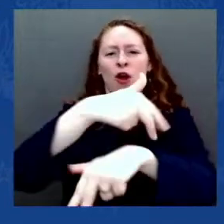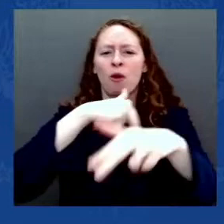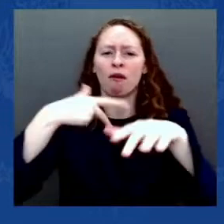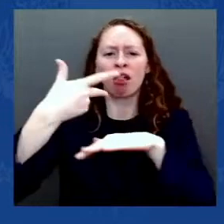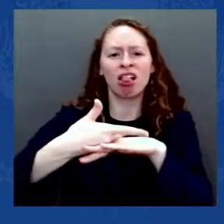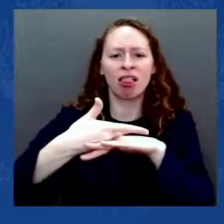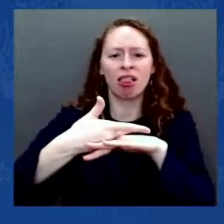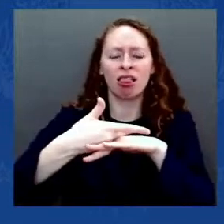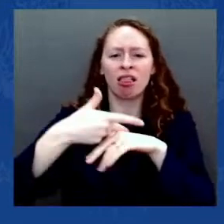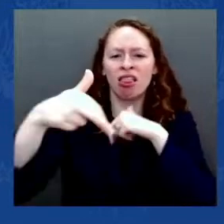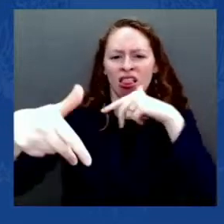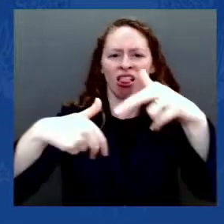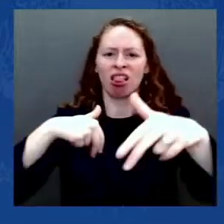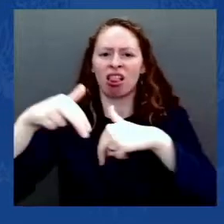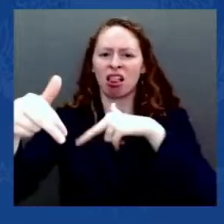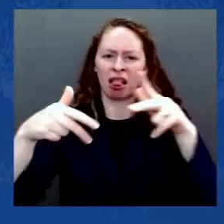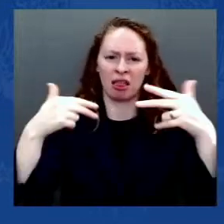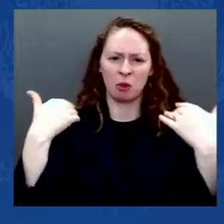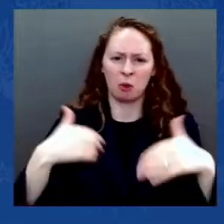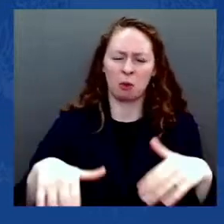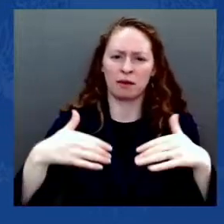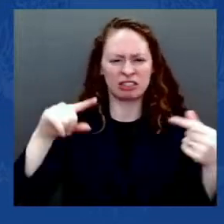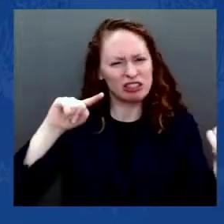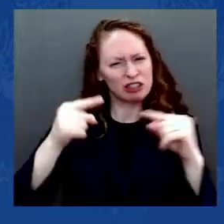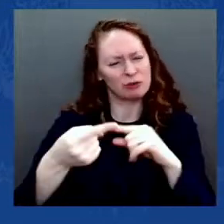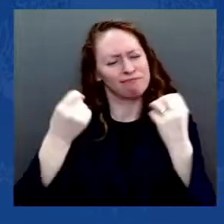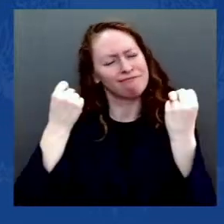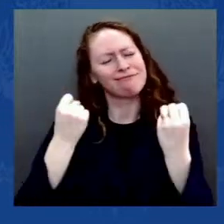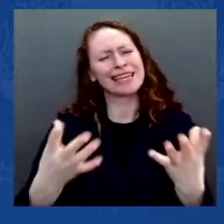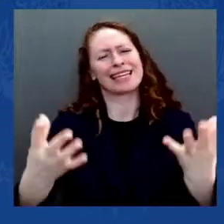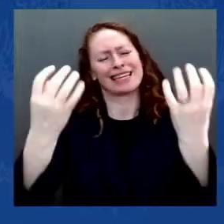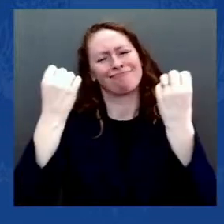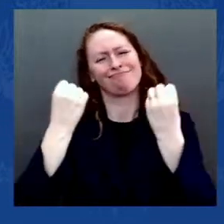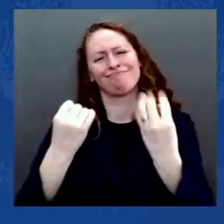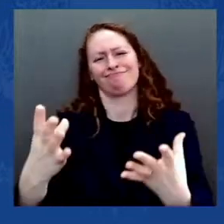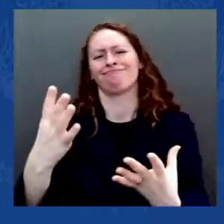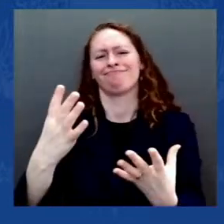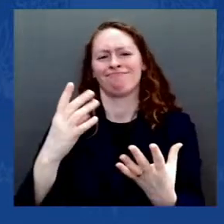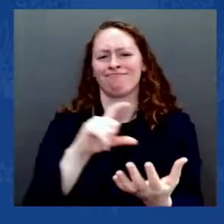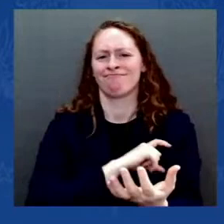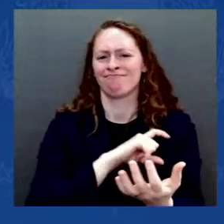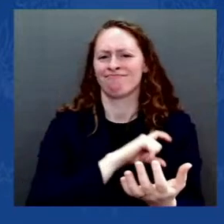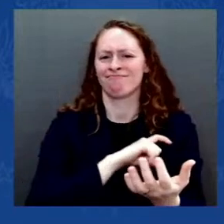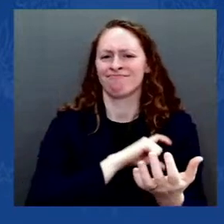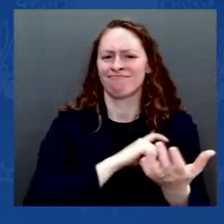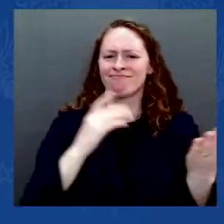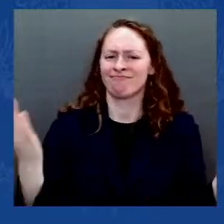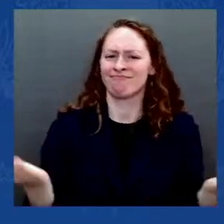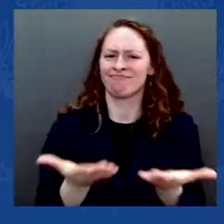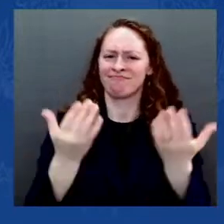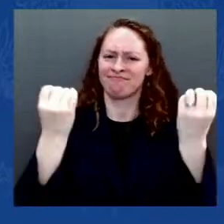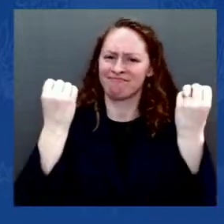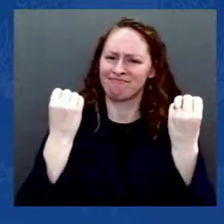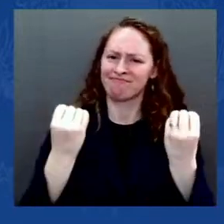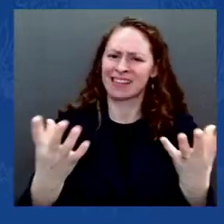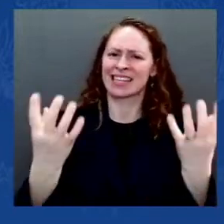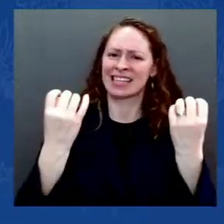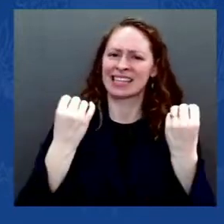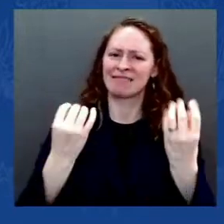We all heard the police officers who were there that day testify to what happened. One officer called it, quote,